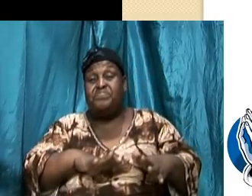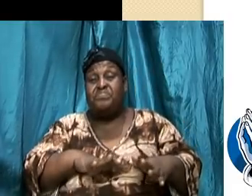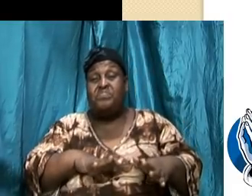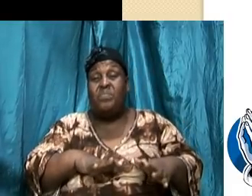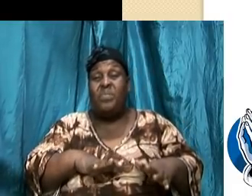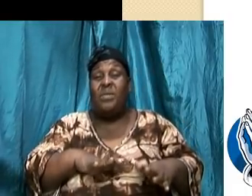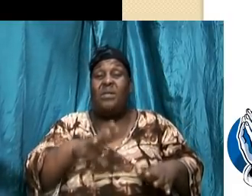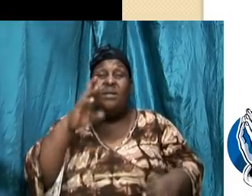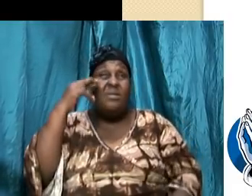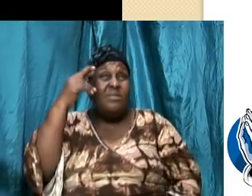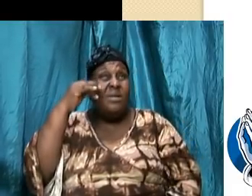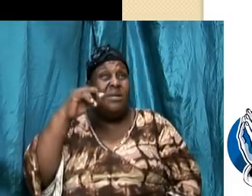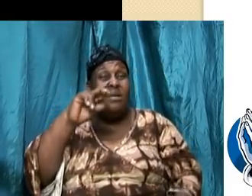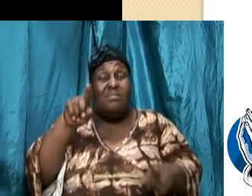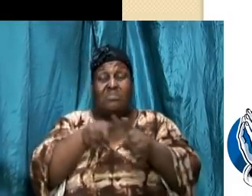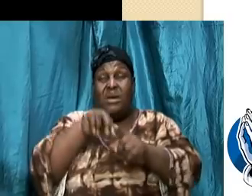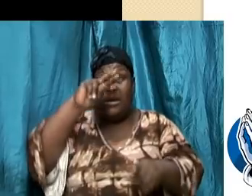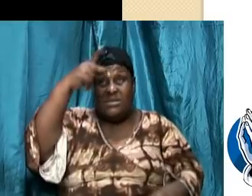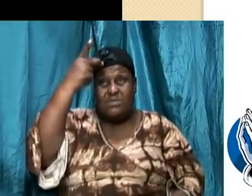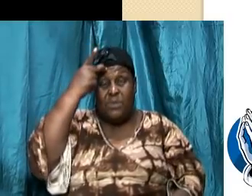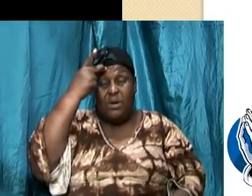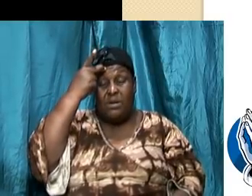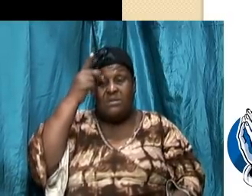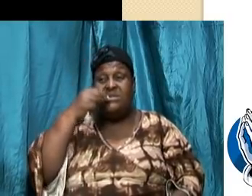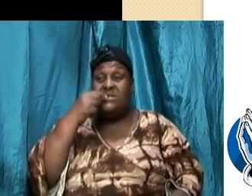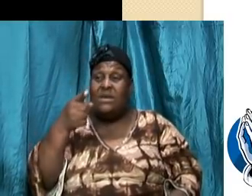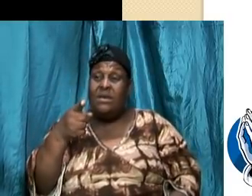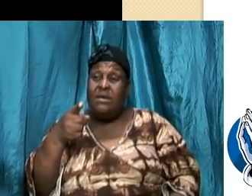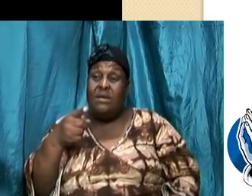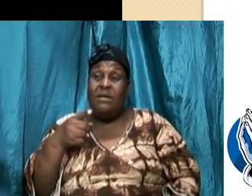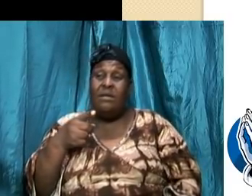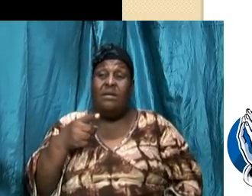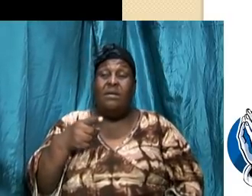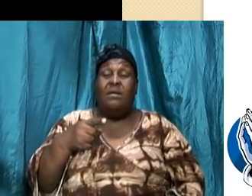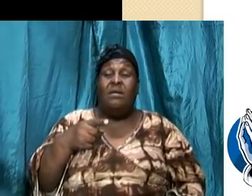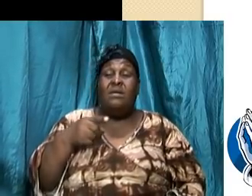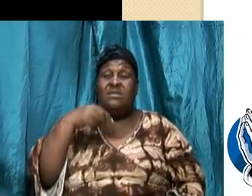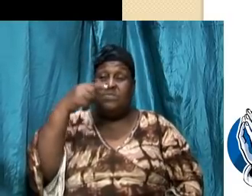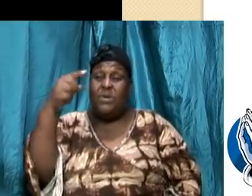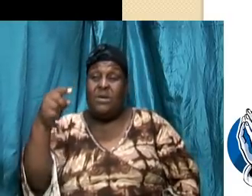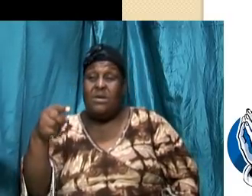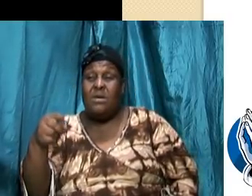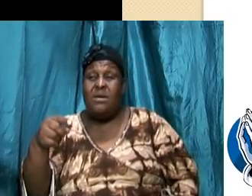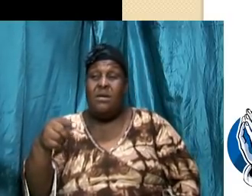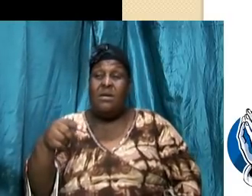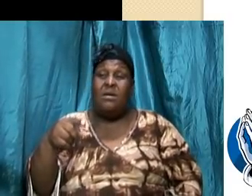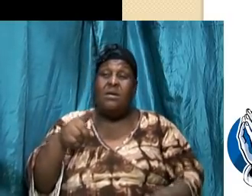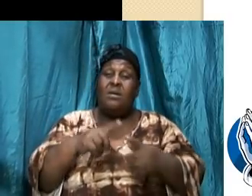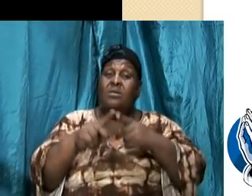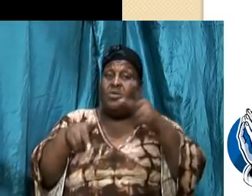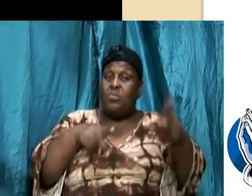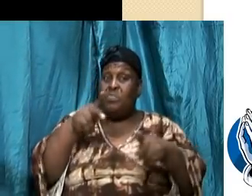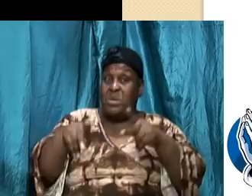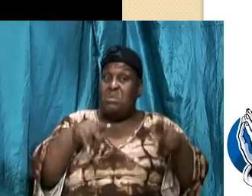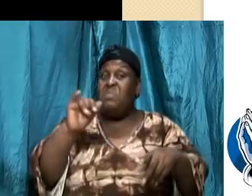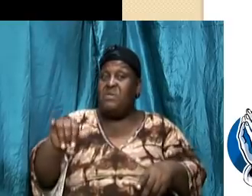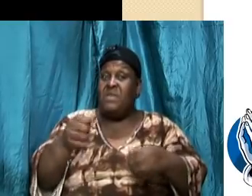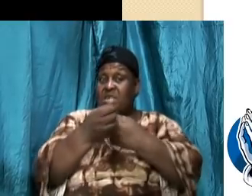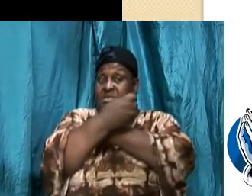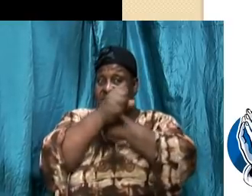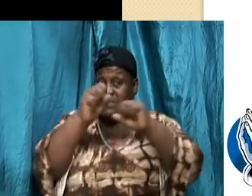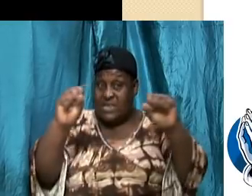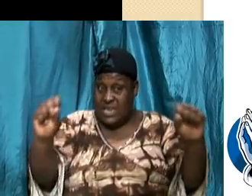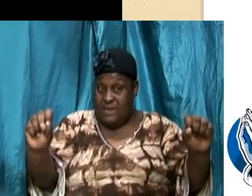on and we are going to look at some of the scriptures that you have there you will see him talking to people that are saved people that got